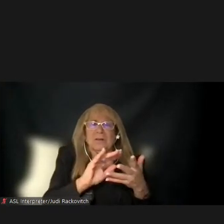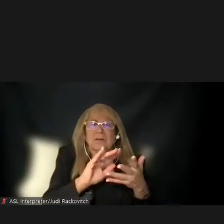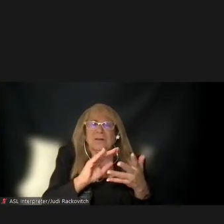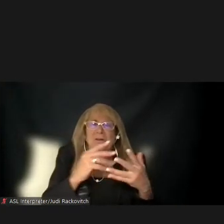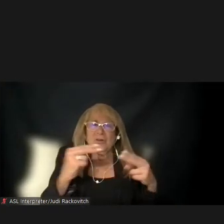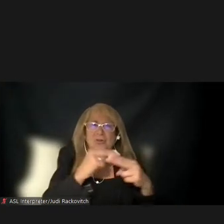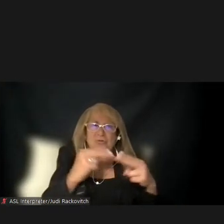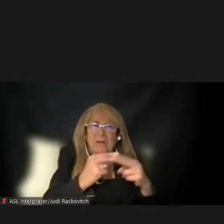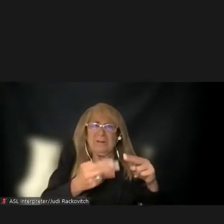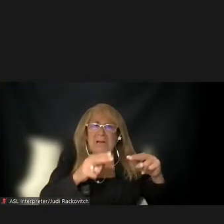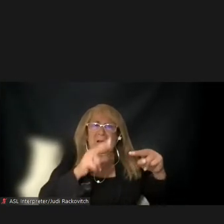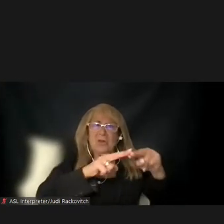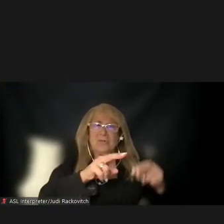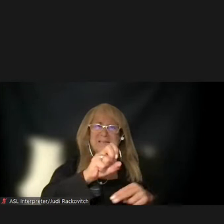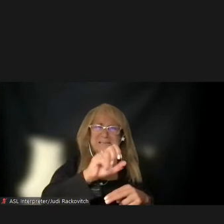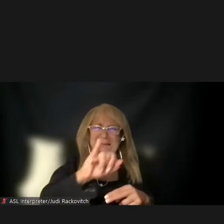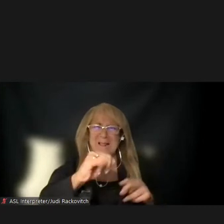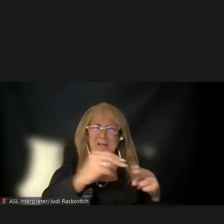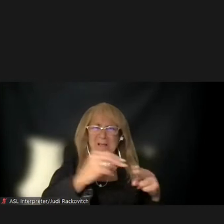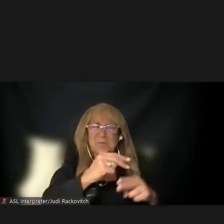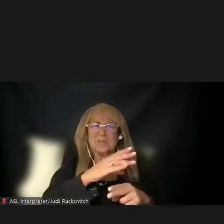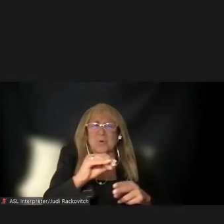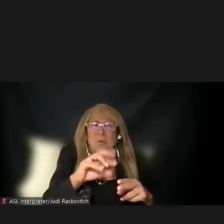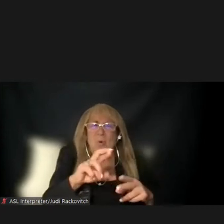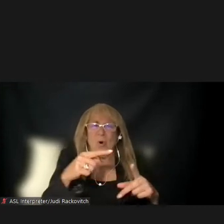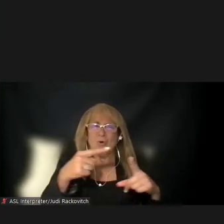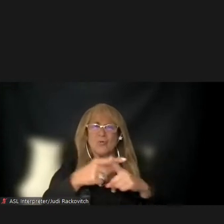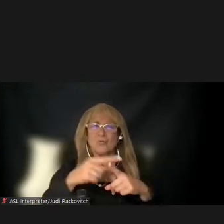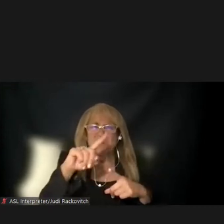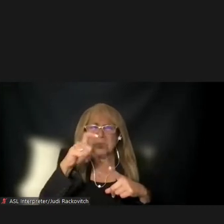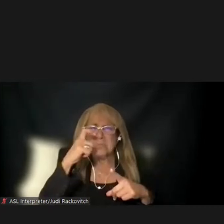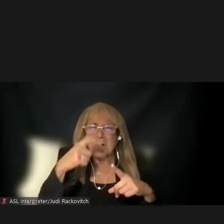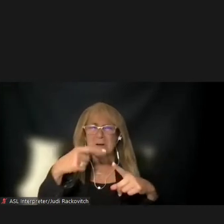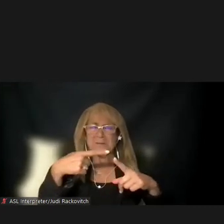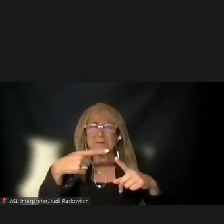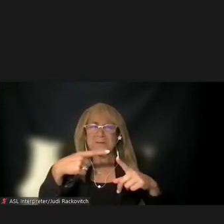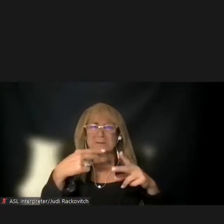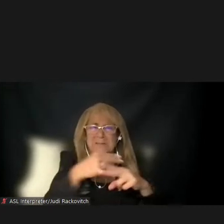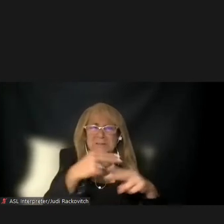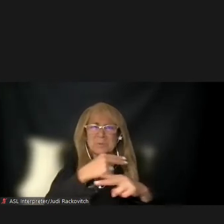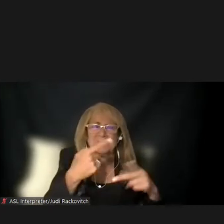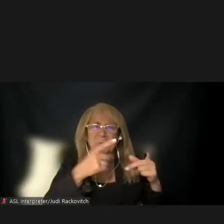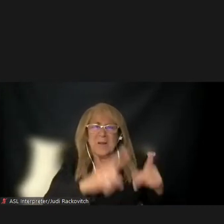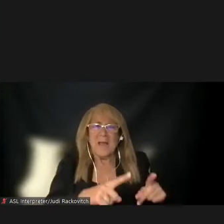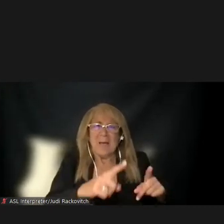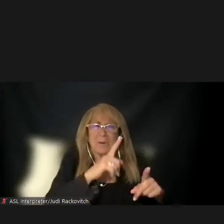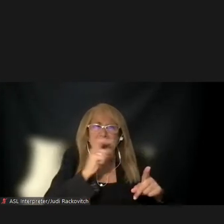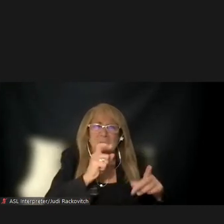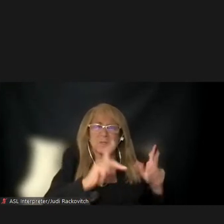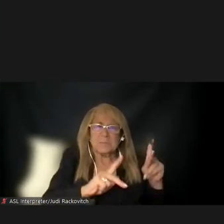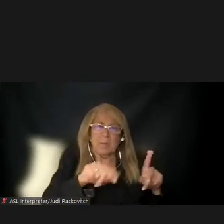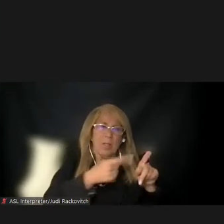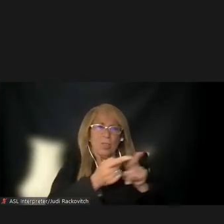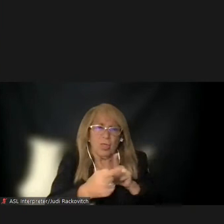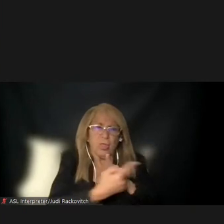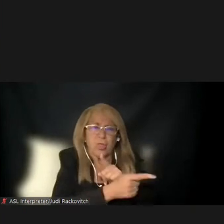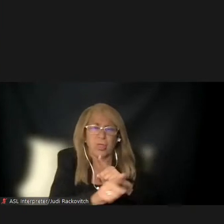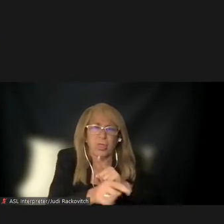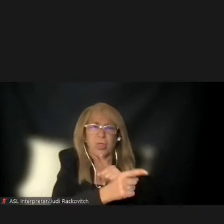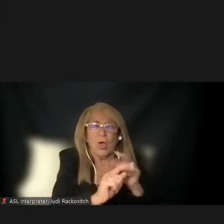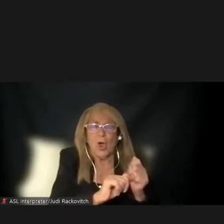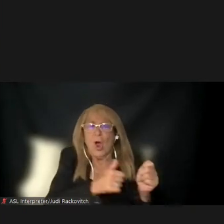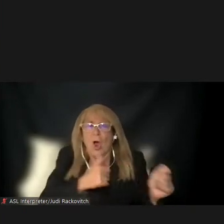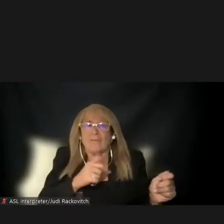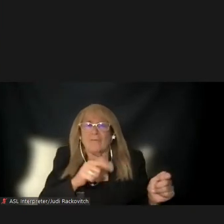like the Cross Bronx Expressway. We will look closely at the extent of increases in parts of Staten Island, Brooklyn, Upper Manhattan, and the Bronx, and whether they could